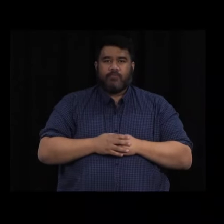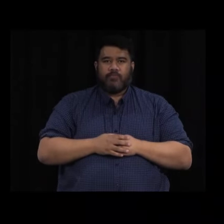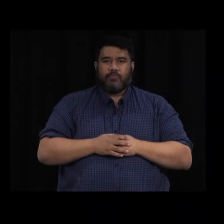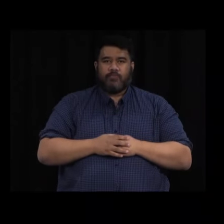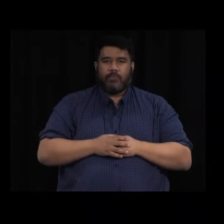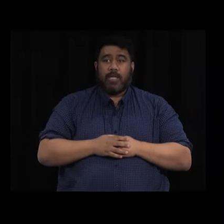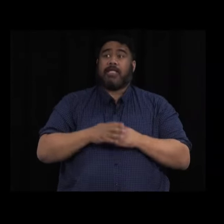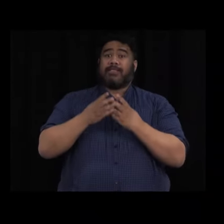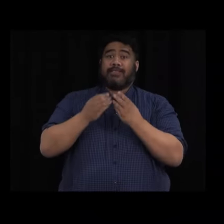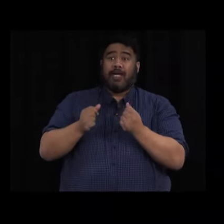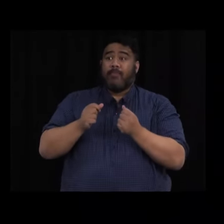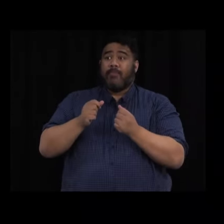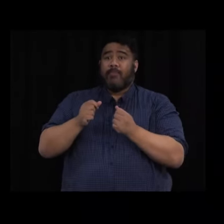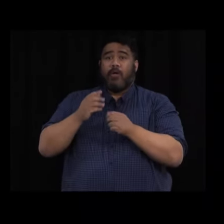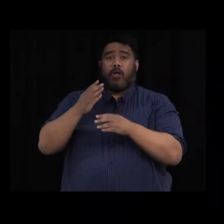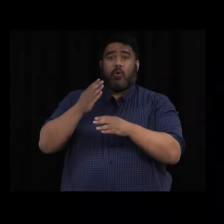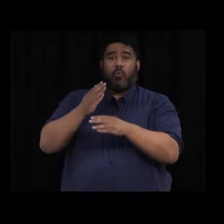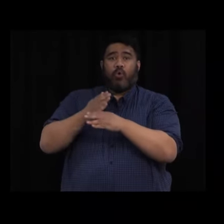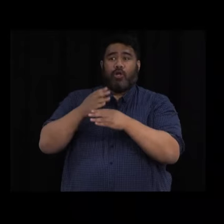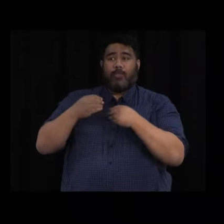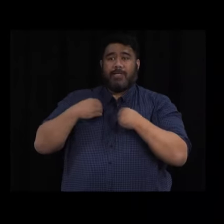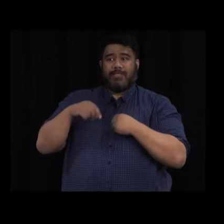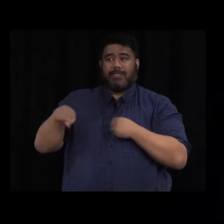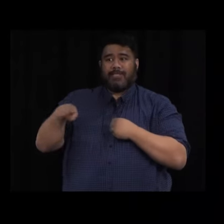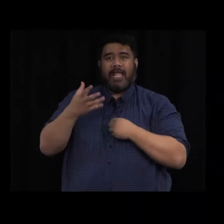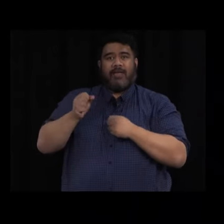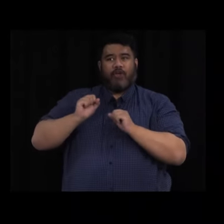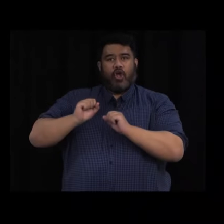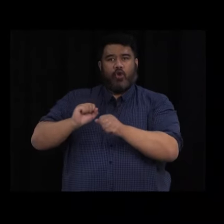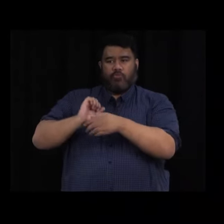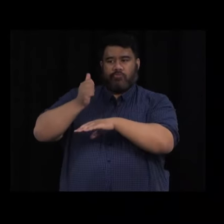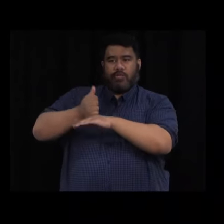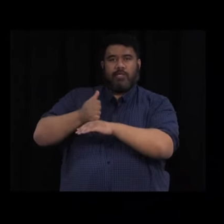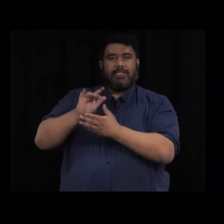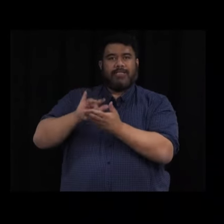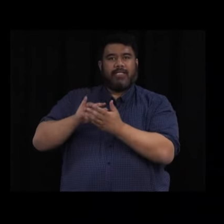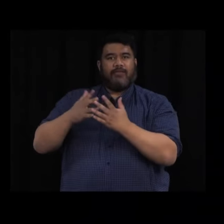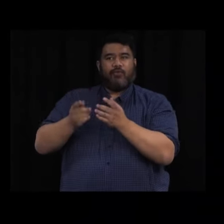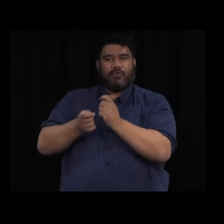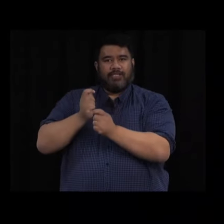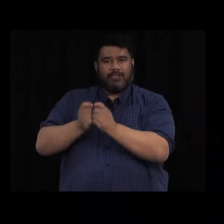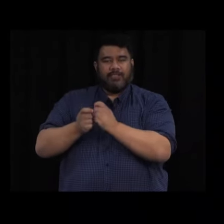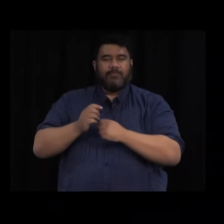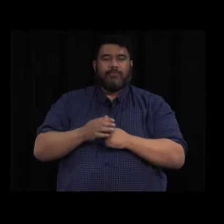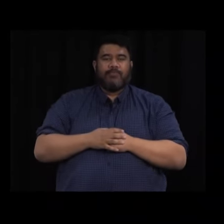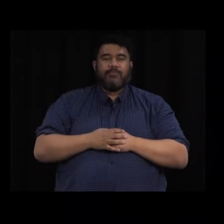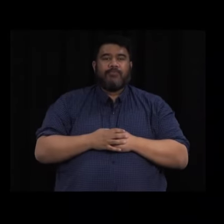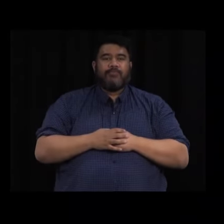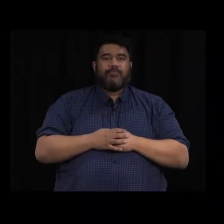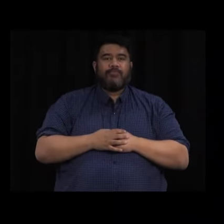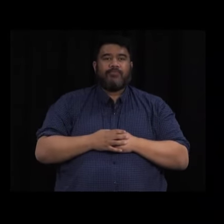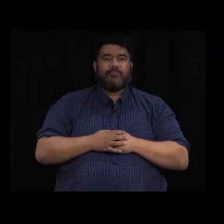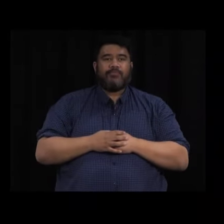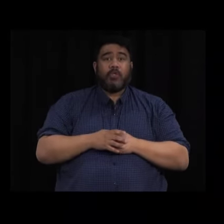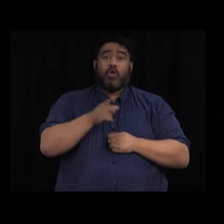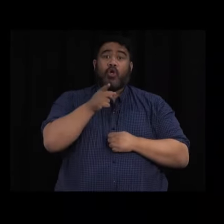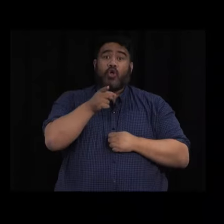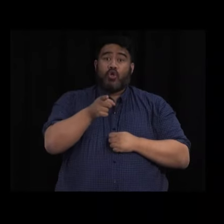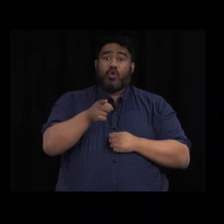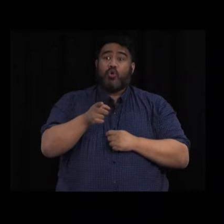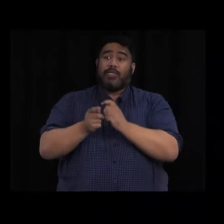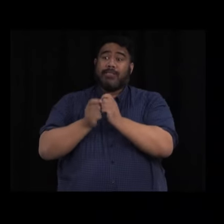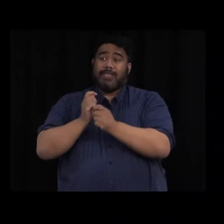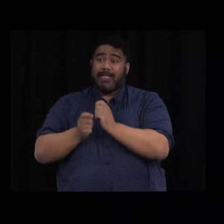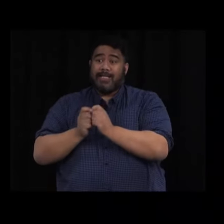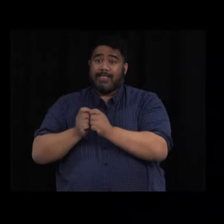for their staff. As this is surveillance testing, staff are not required to isolate while awaiting the result of the test. They